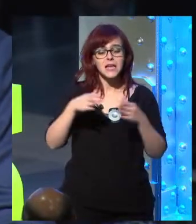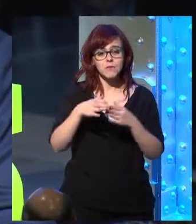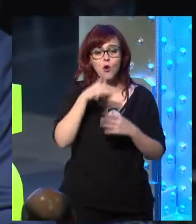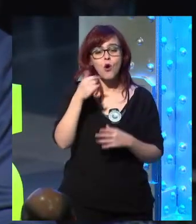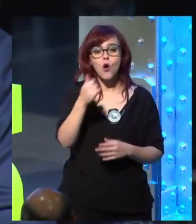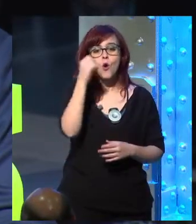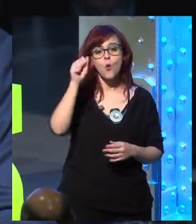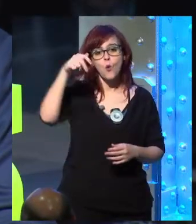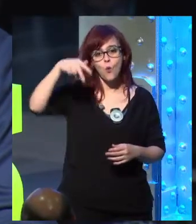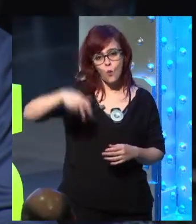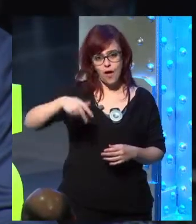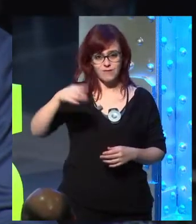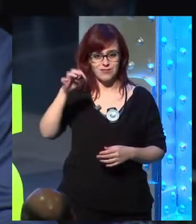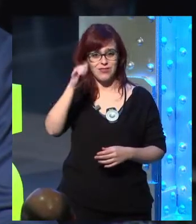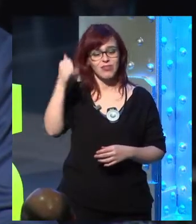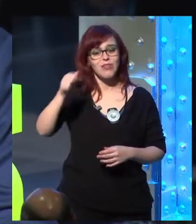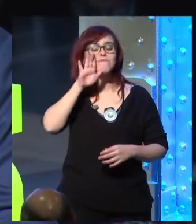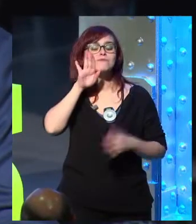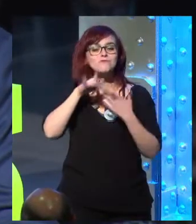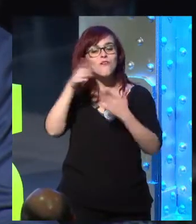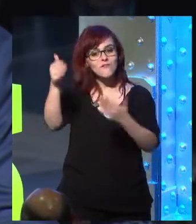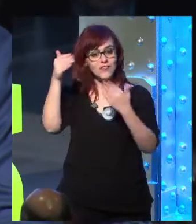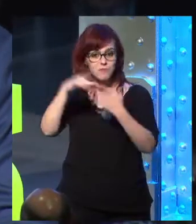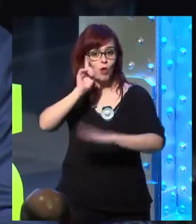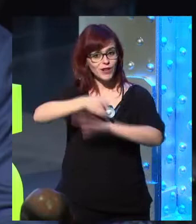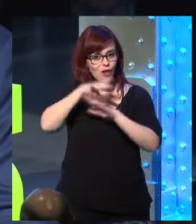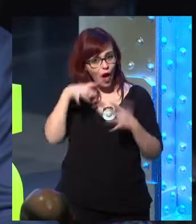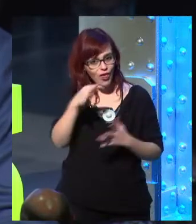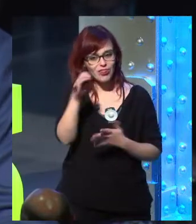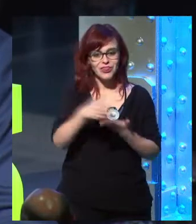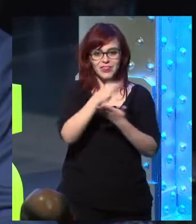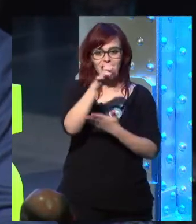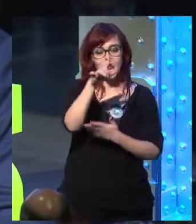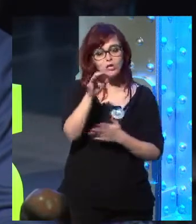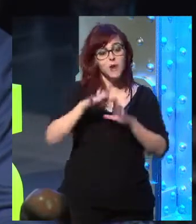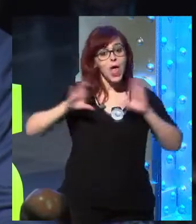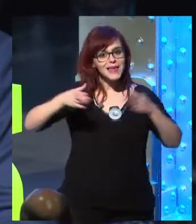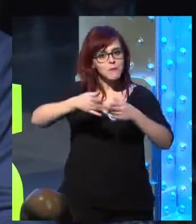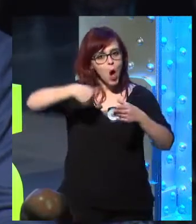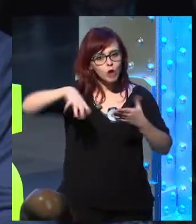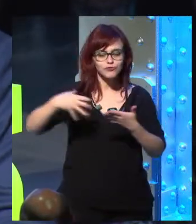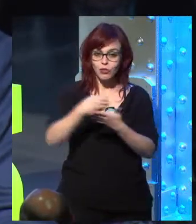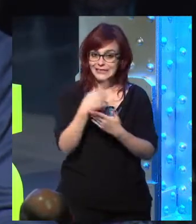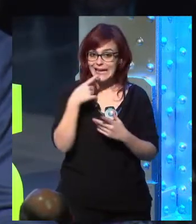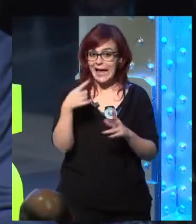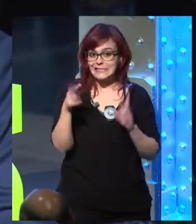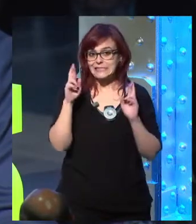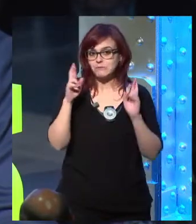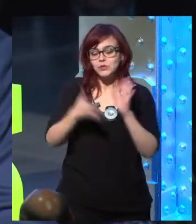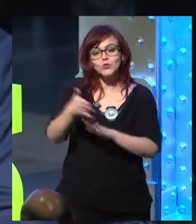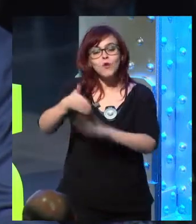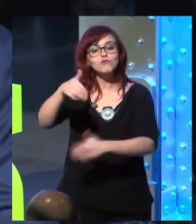current TELUS team, managed by Juan Zafra, congratulations Juan, I hope that they still have this same